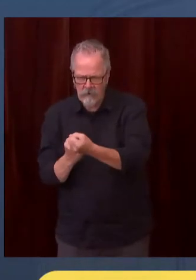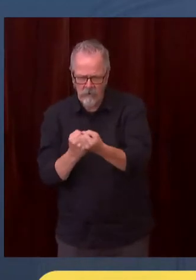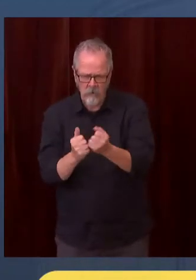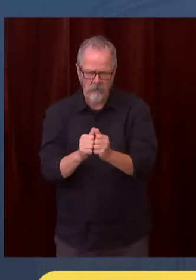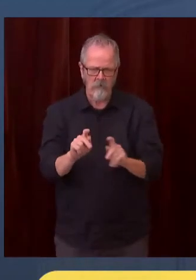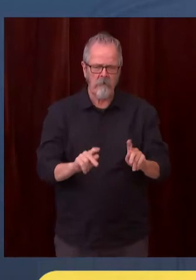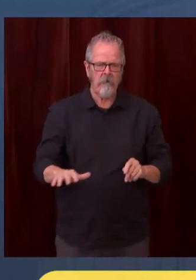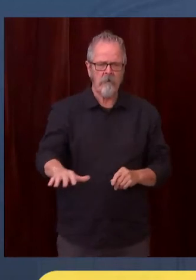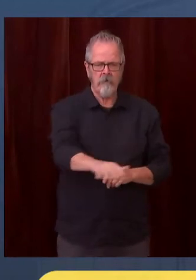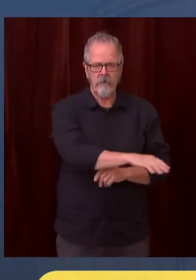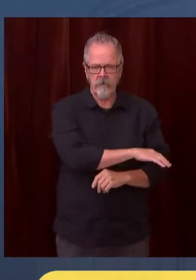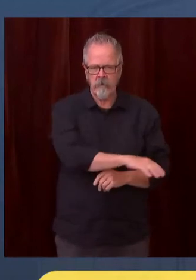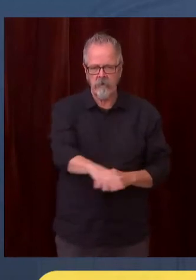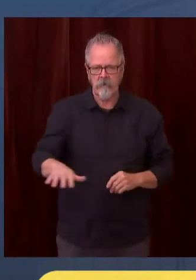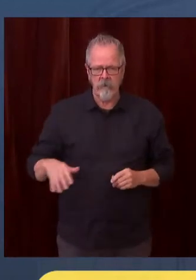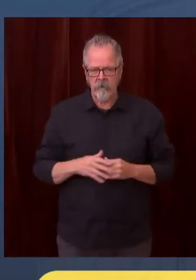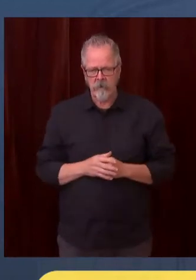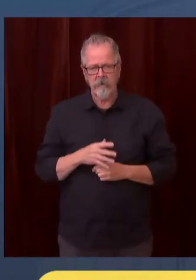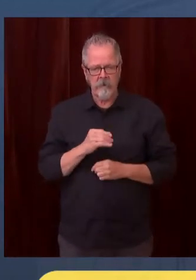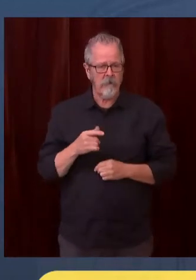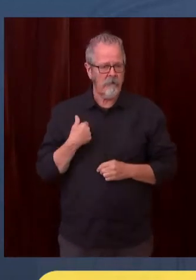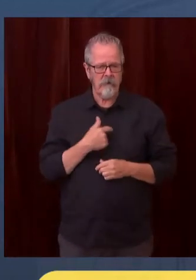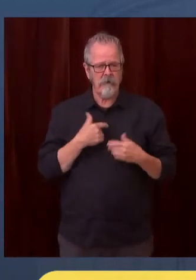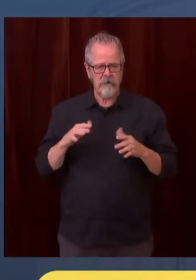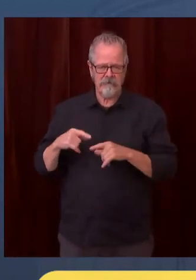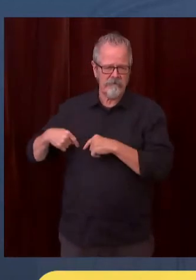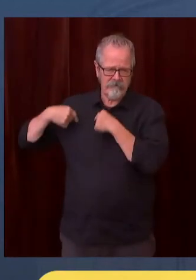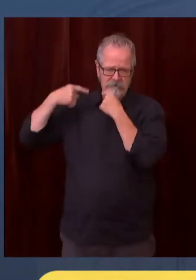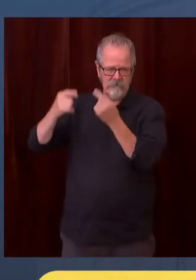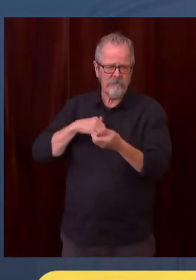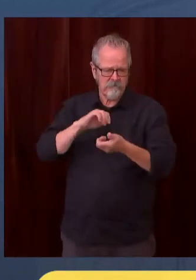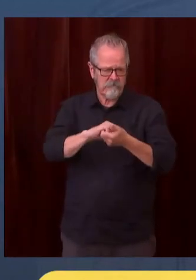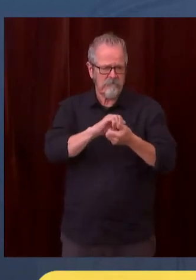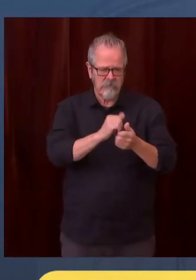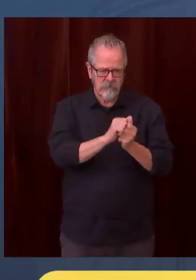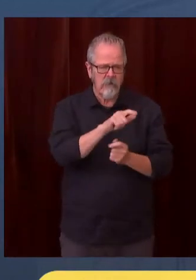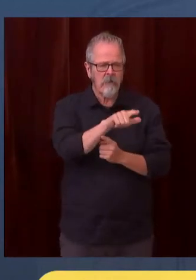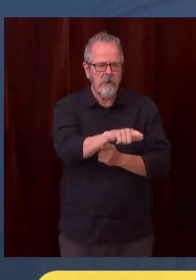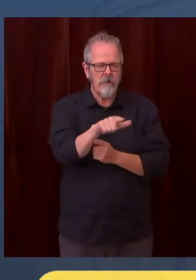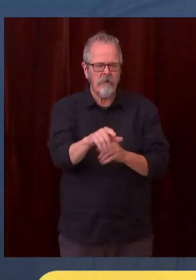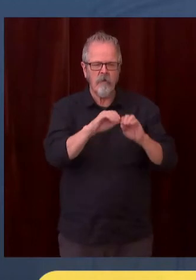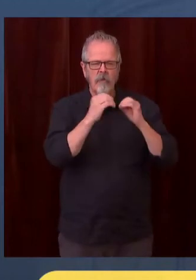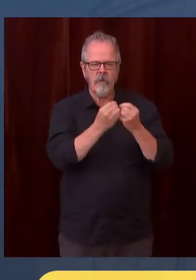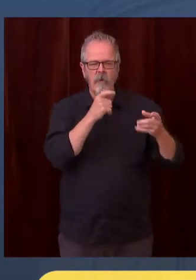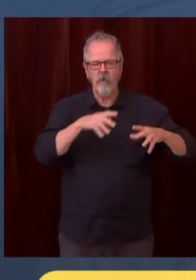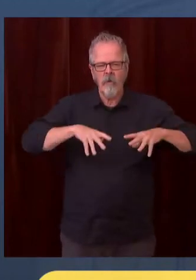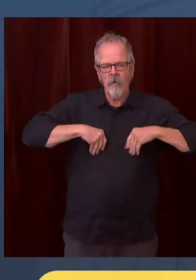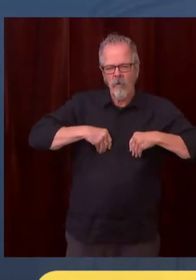for these funds to get out to citizens. Our economy is improving, unemployment is down,